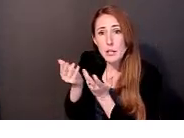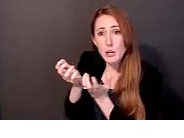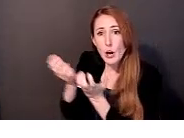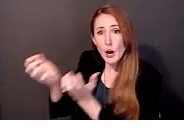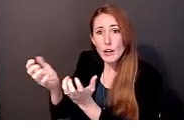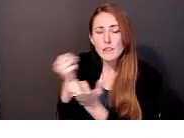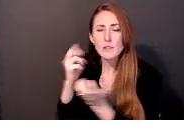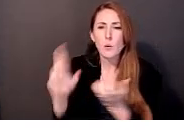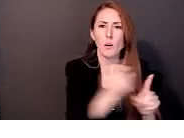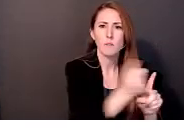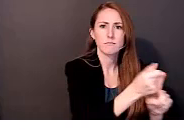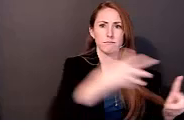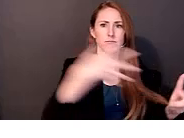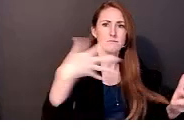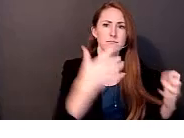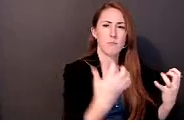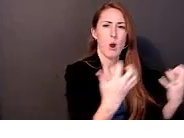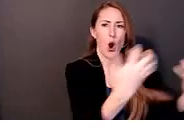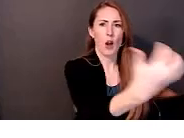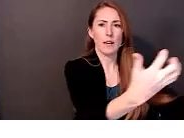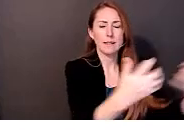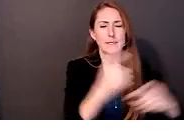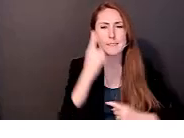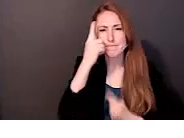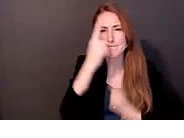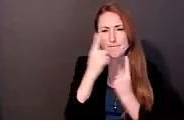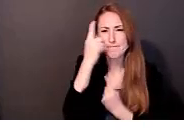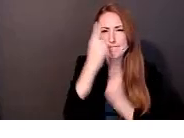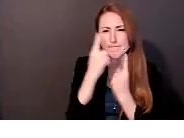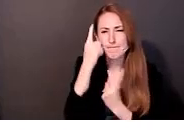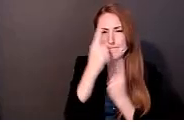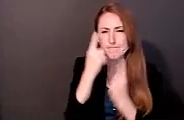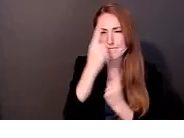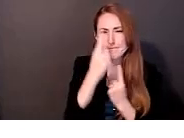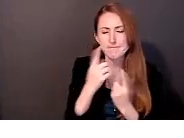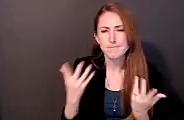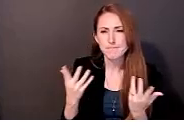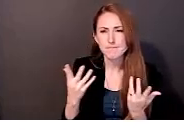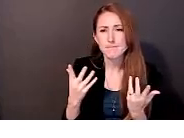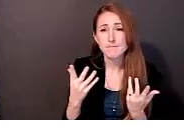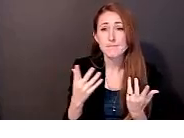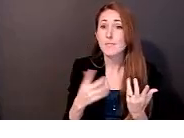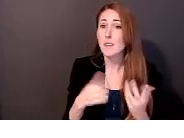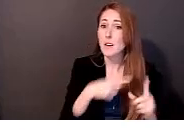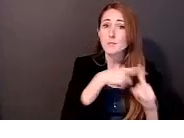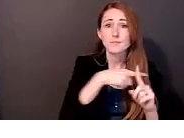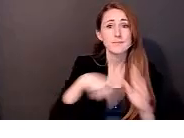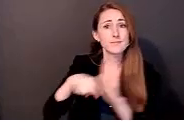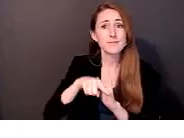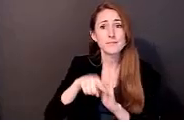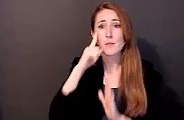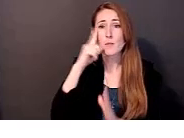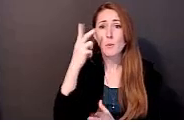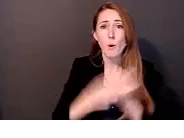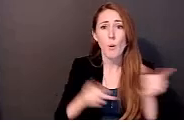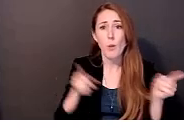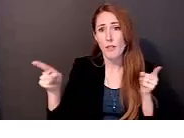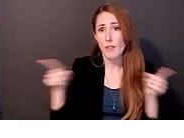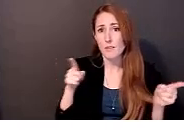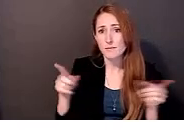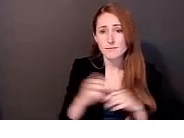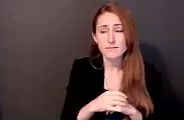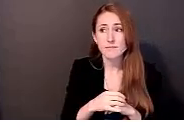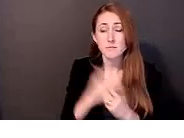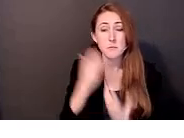conversation for each product's KT efforts. There are benefits and drawbacks for each. So different versions of